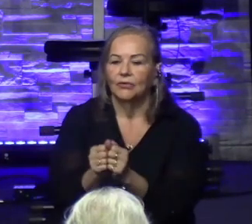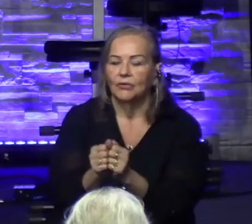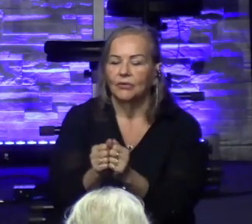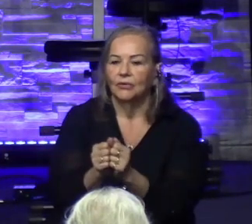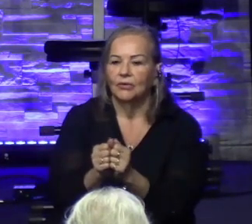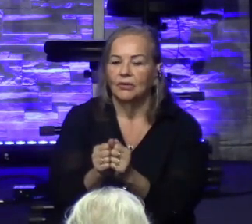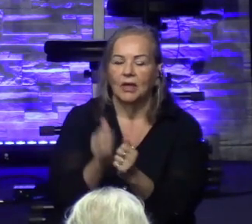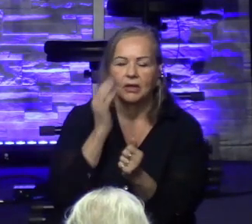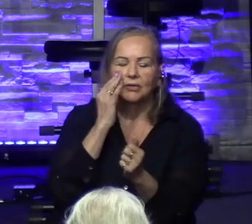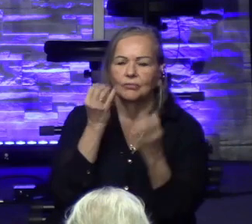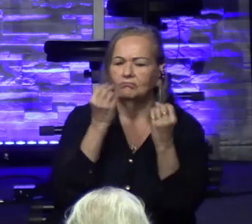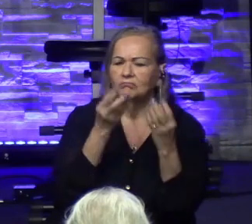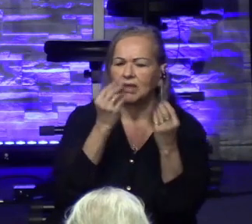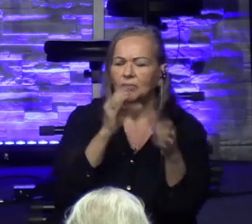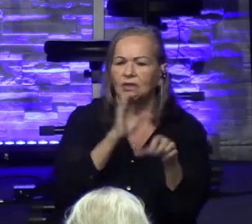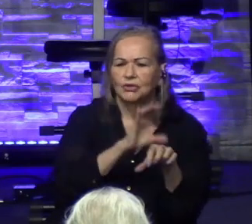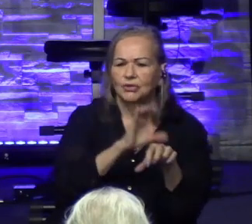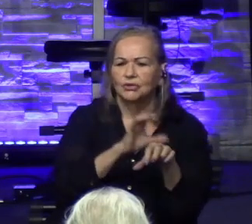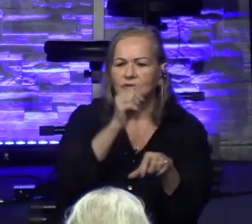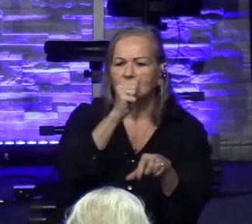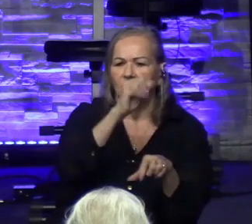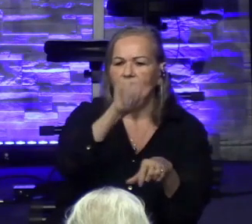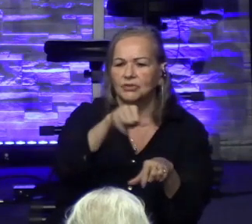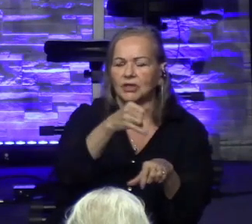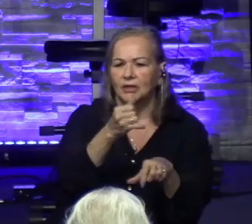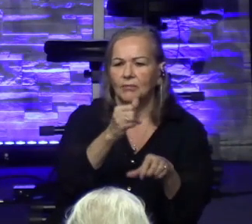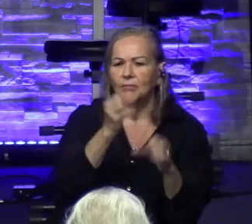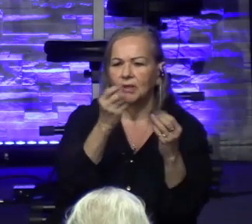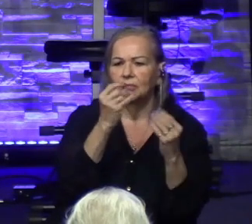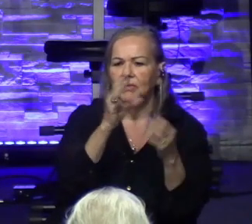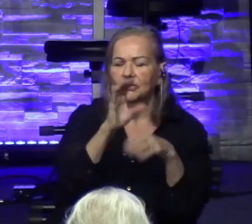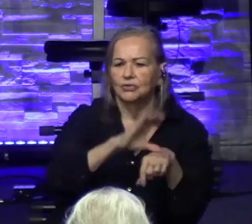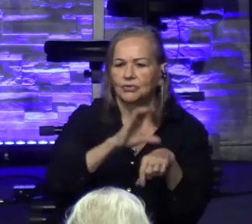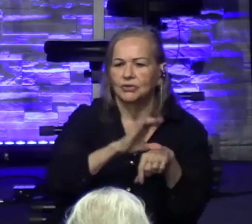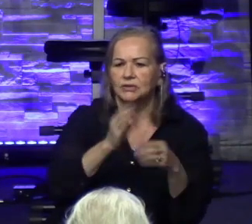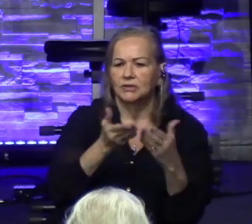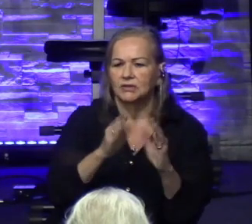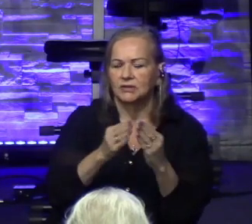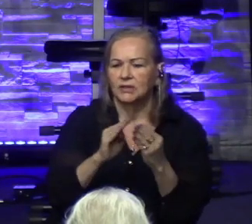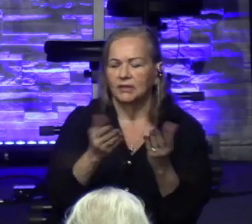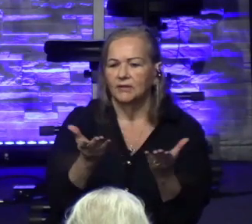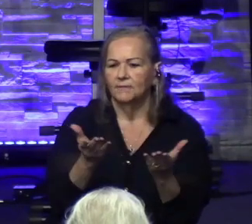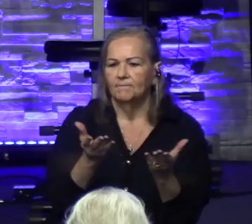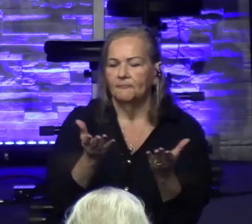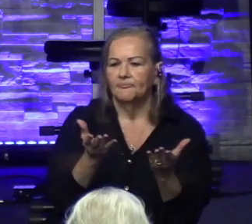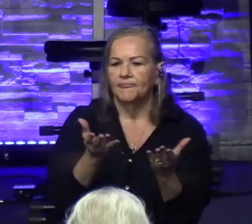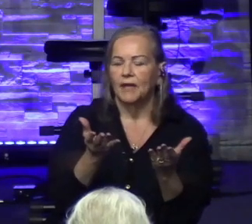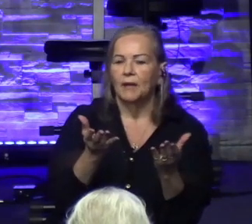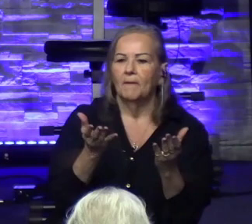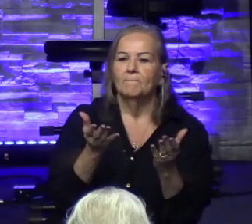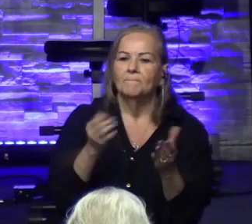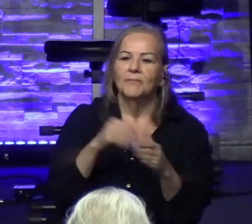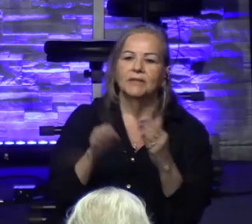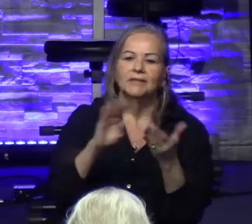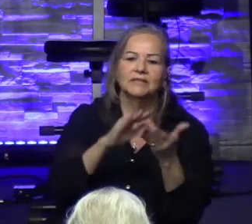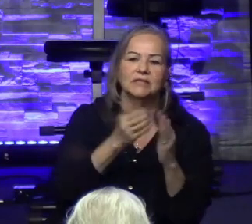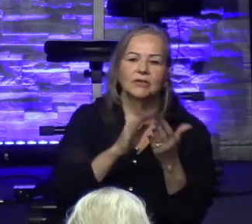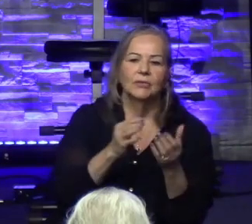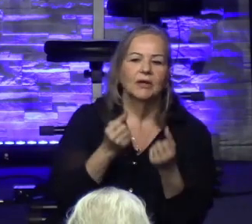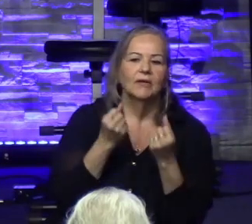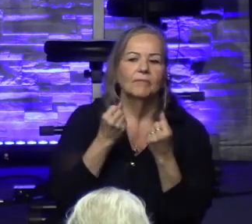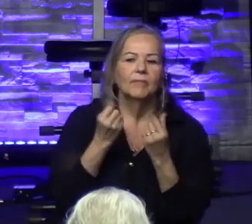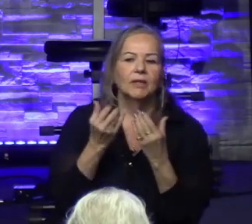Apache Junction. I know there's other churches that are in our city. But in our city, we have people who are lost.